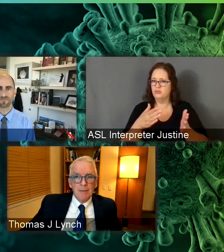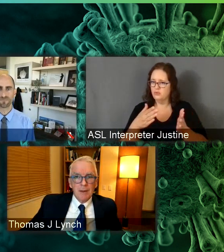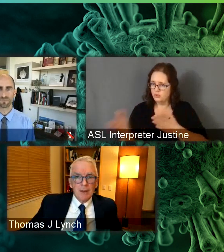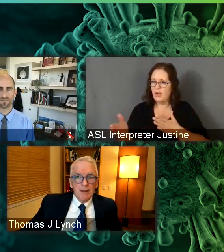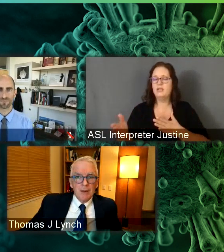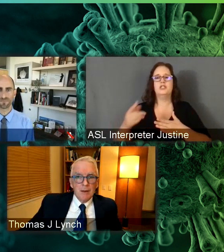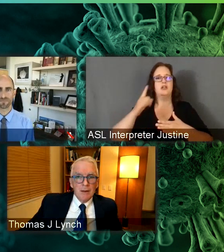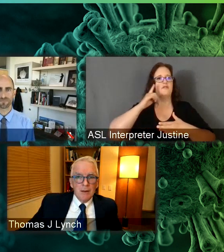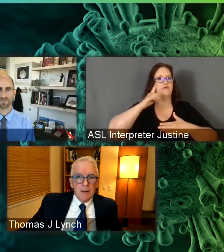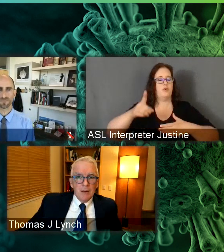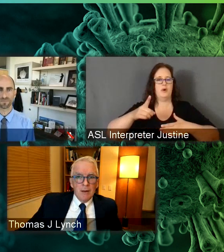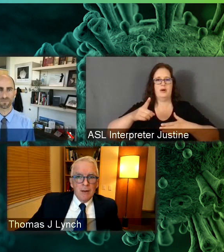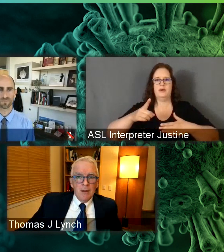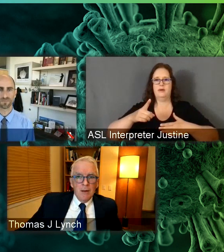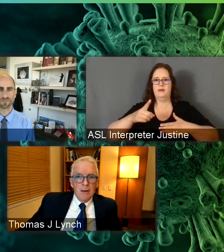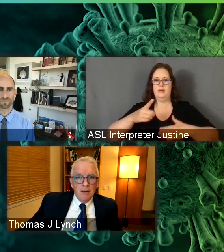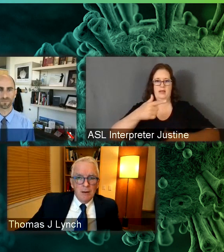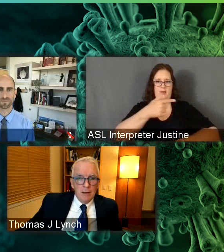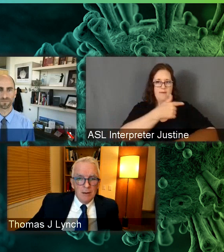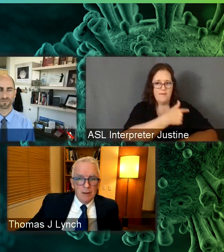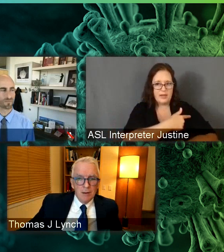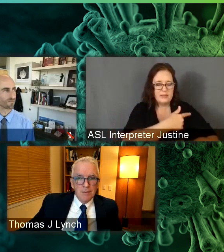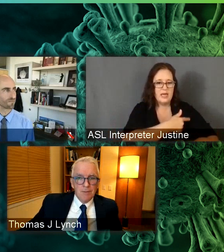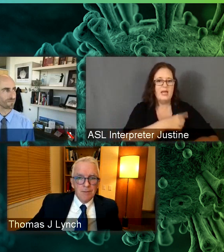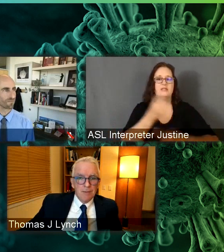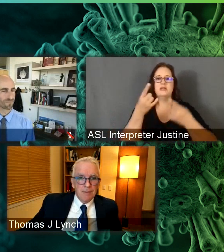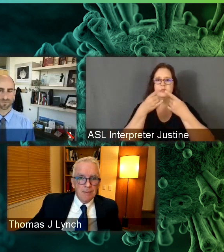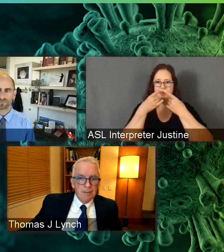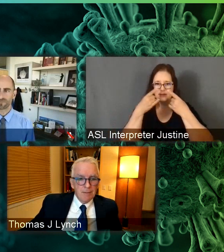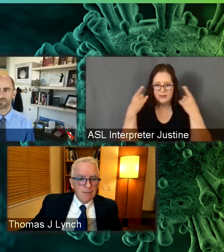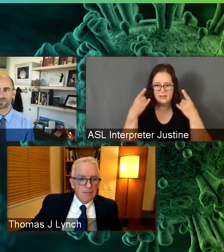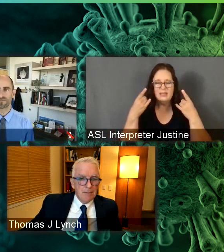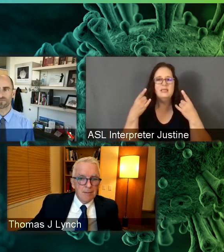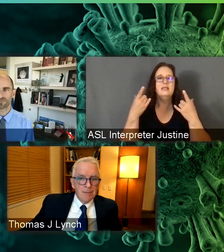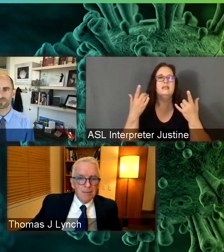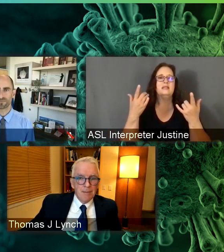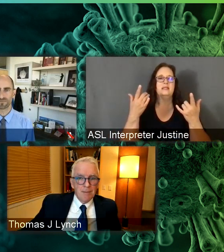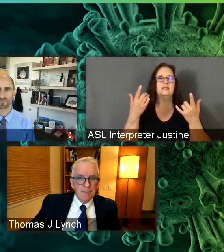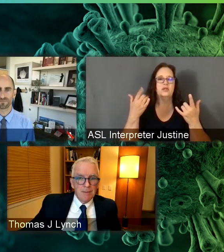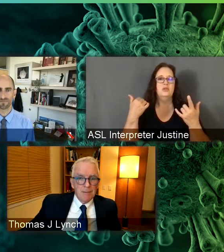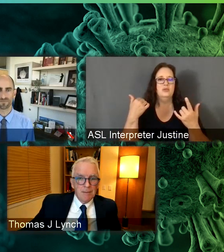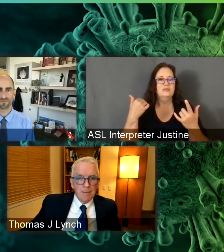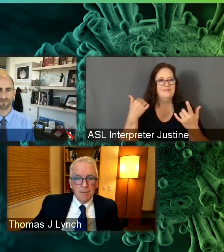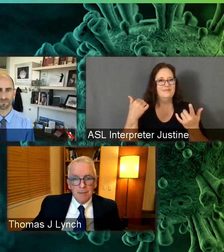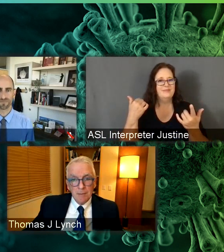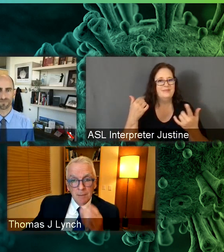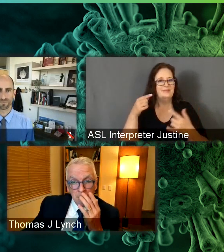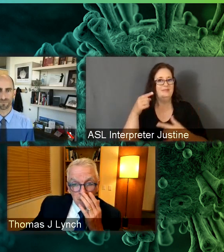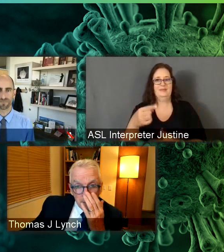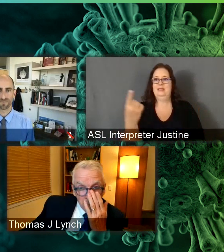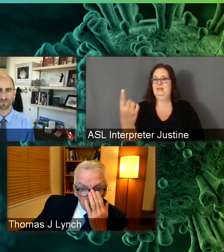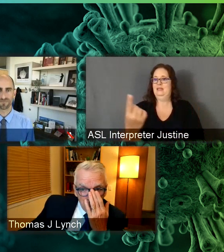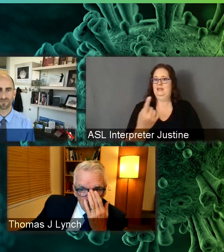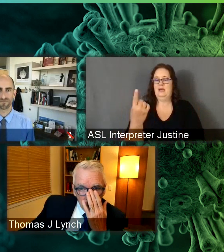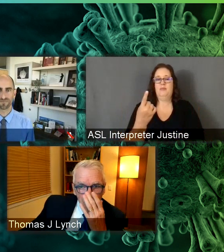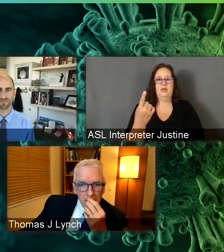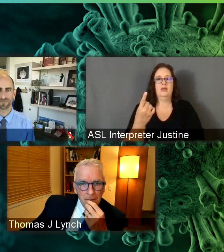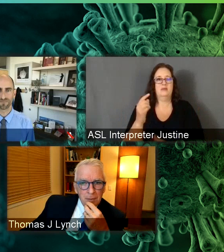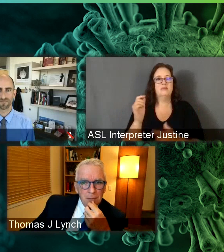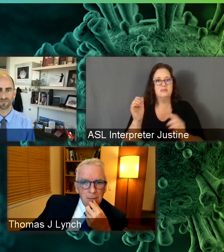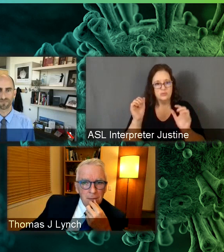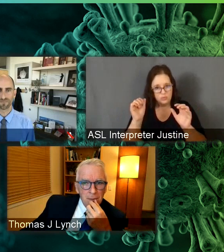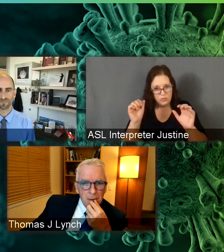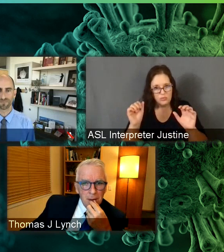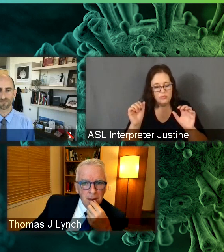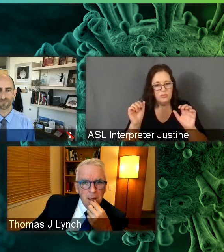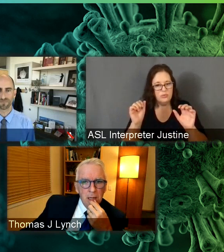has like you pay the cost in PCR reagents, etc. But it's like something that we should be able to afford as a society to be